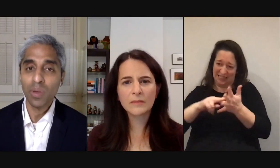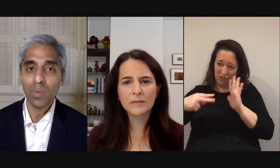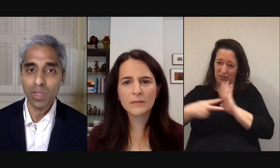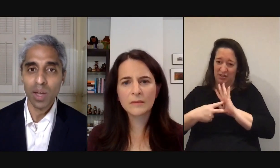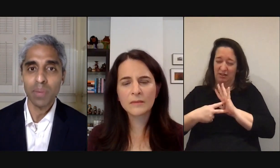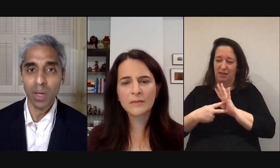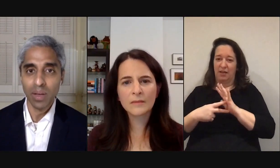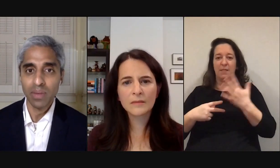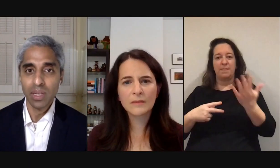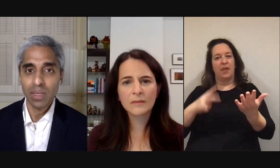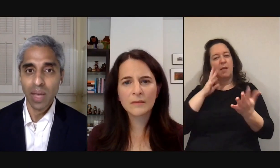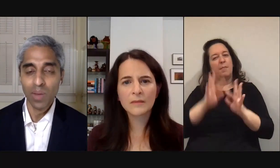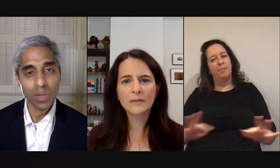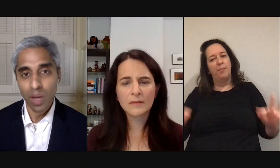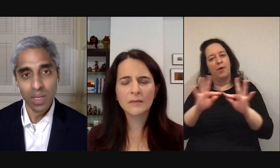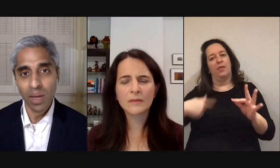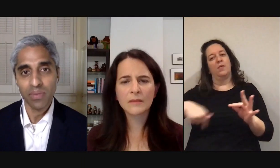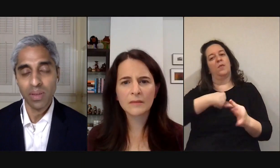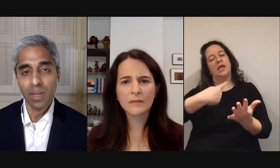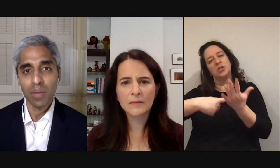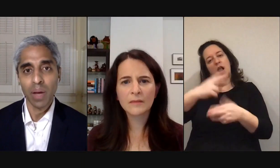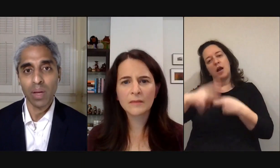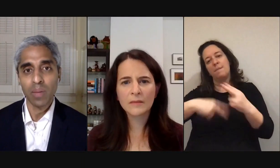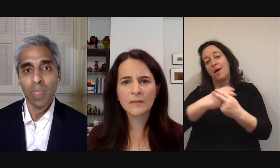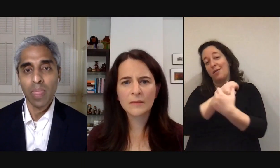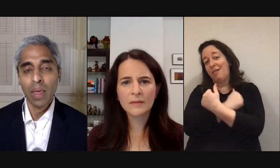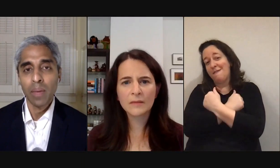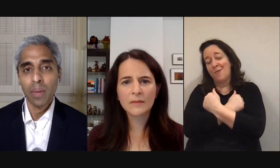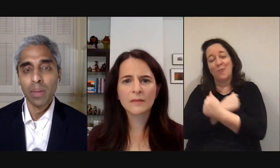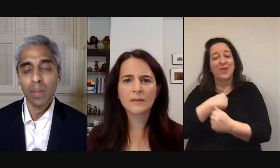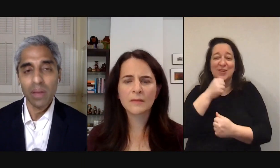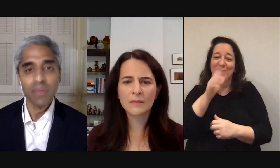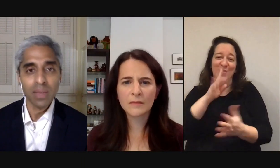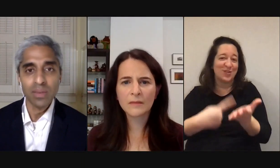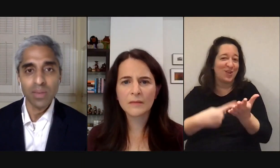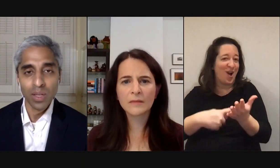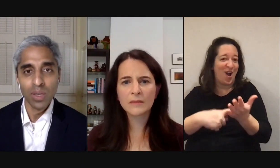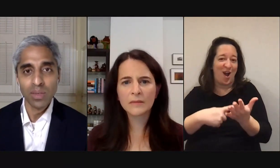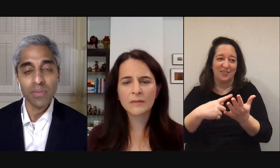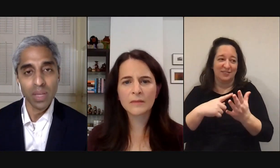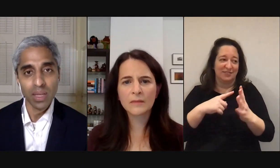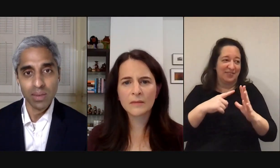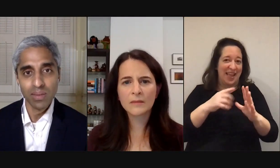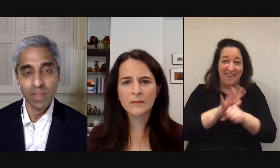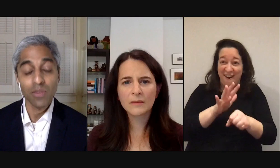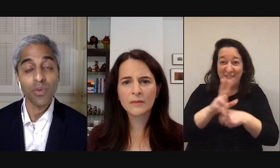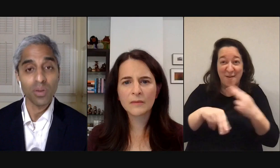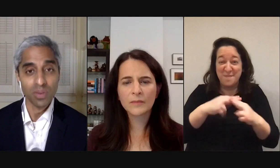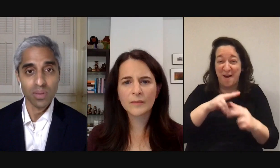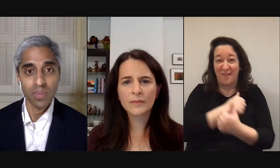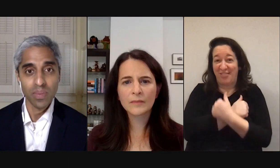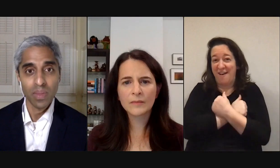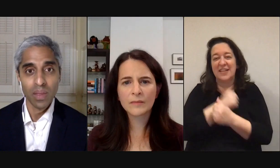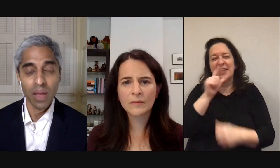i think it's important that we talk about love i don't think we talk enough about it love is not just a feeling it's